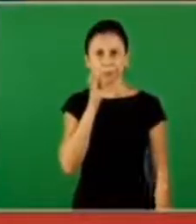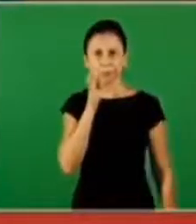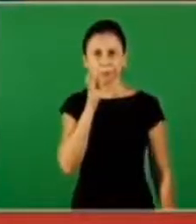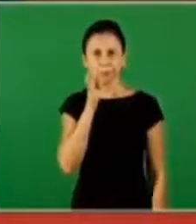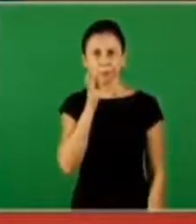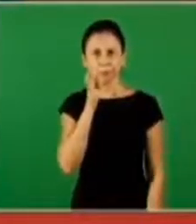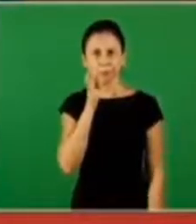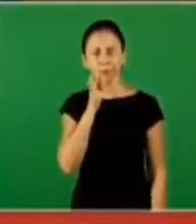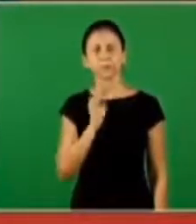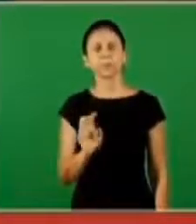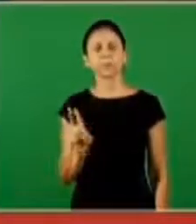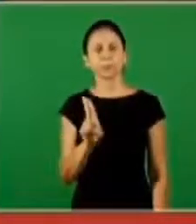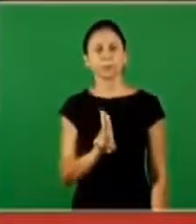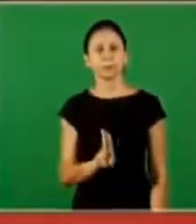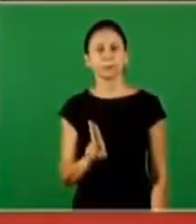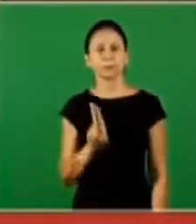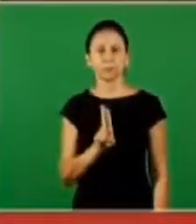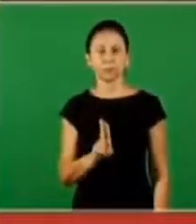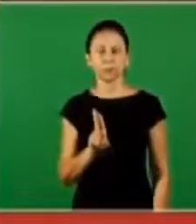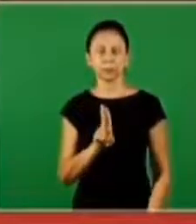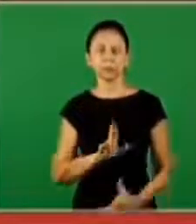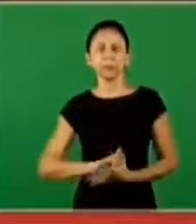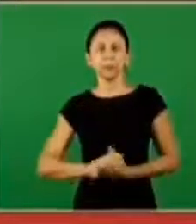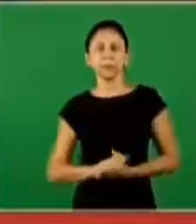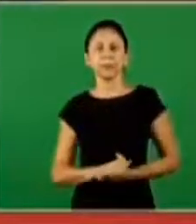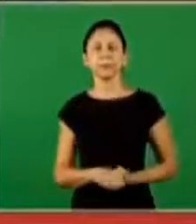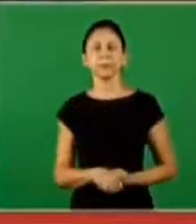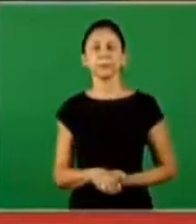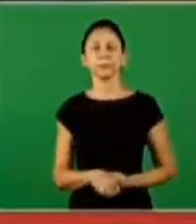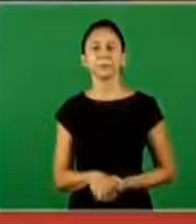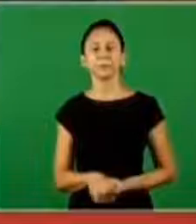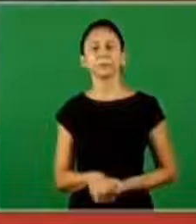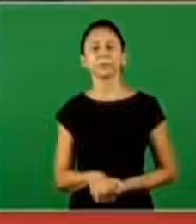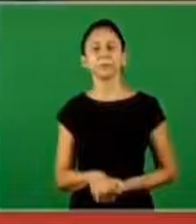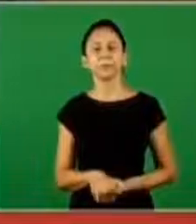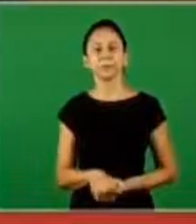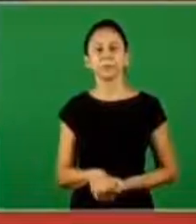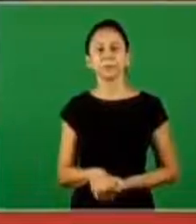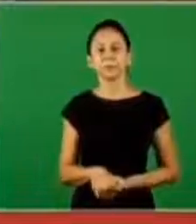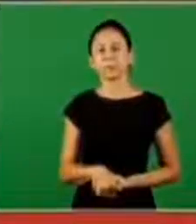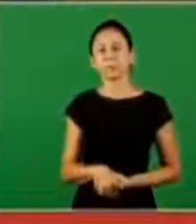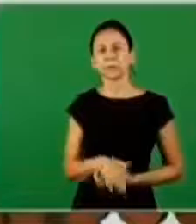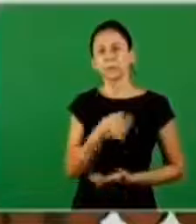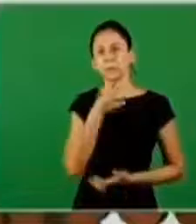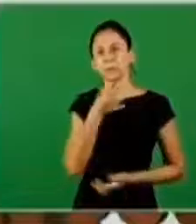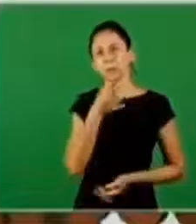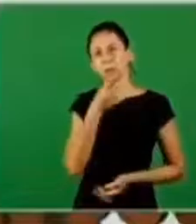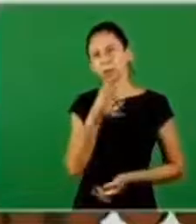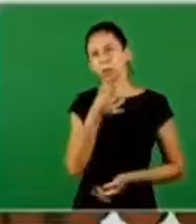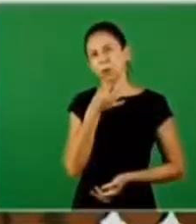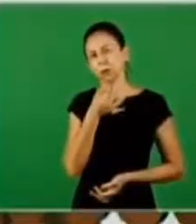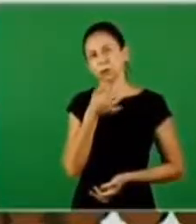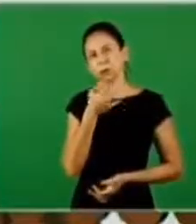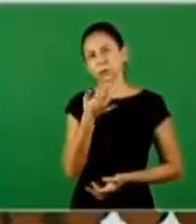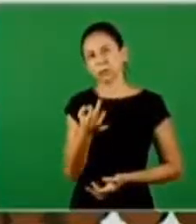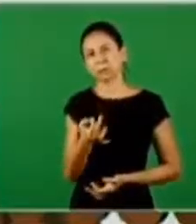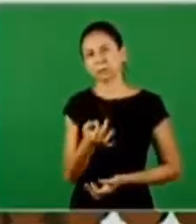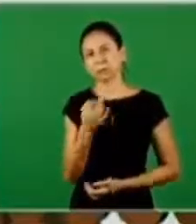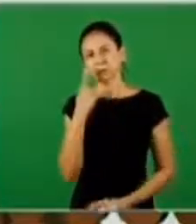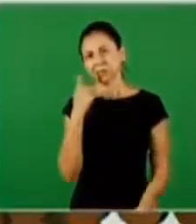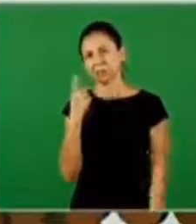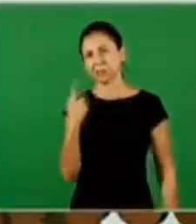use an argument. It's very interesting. You see, if you want to discuss with a traditional Christian,